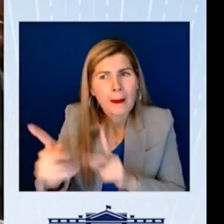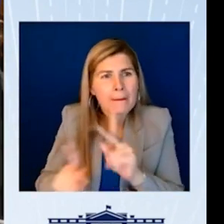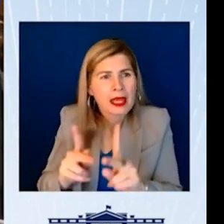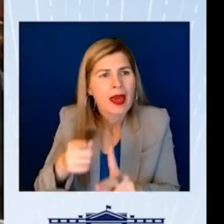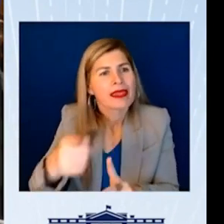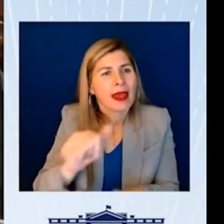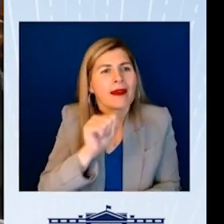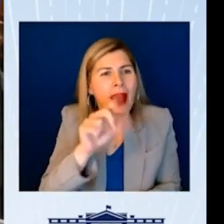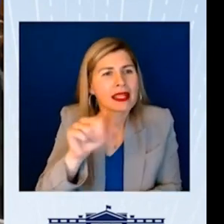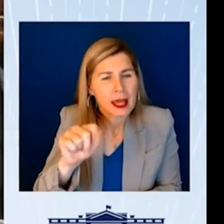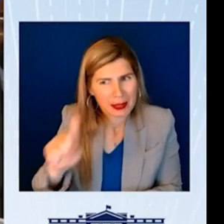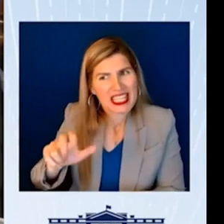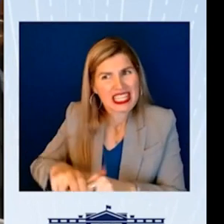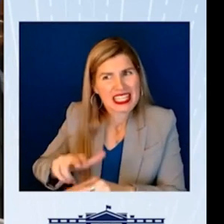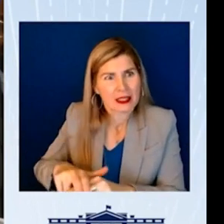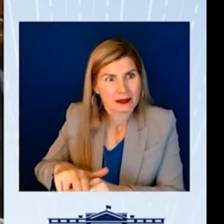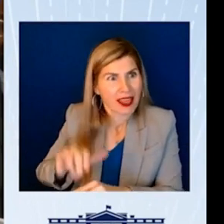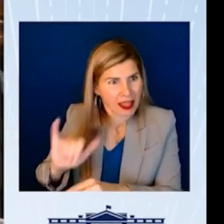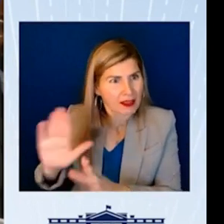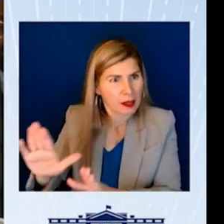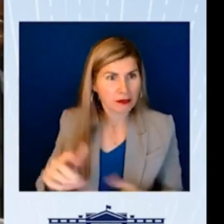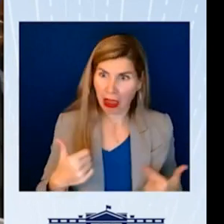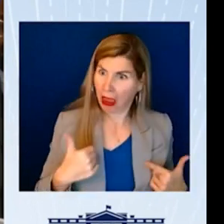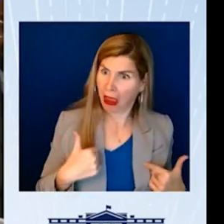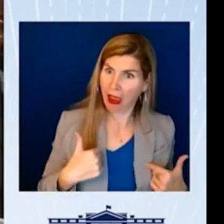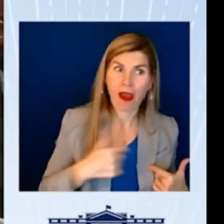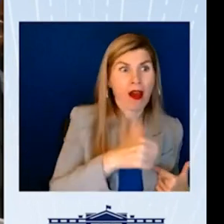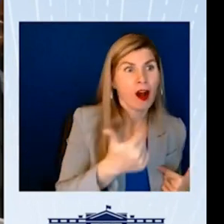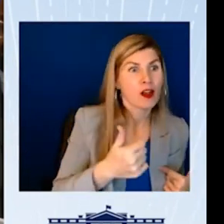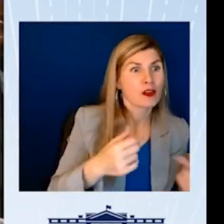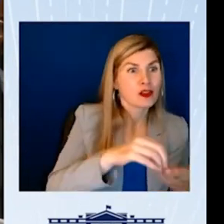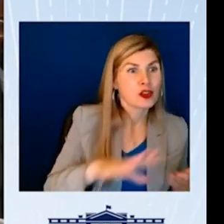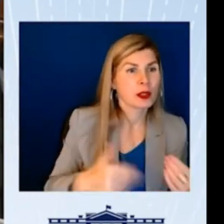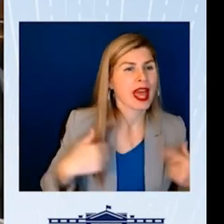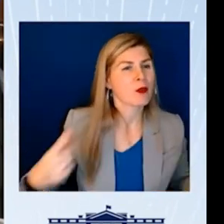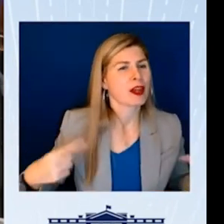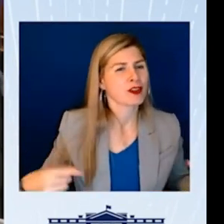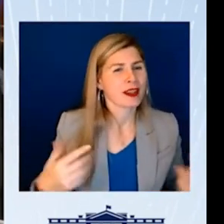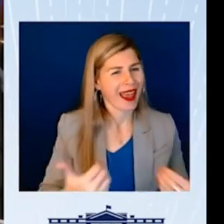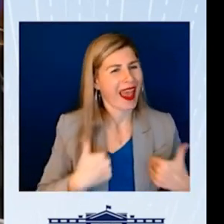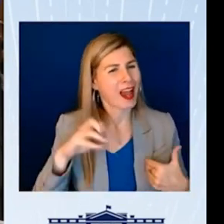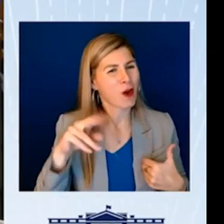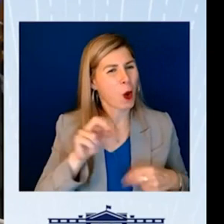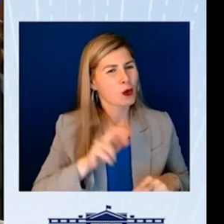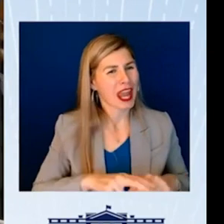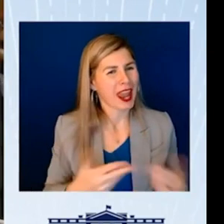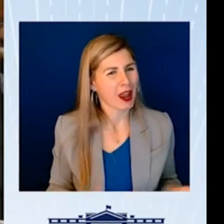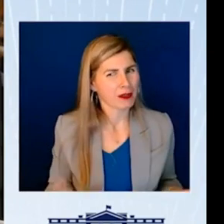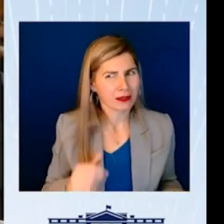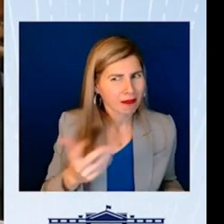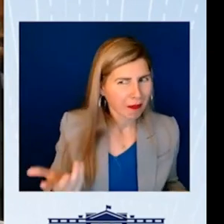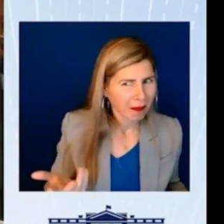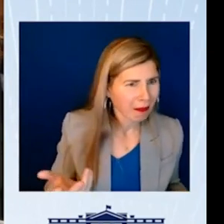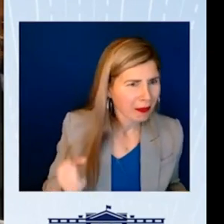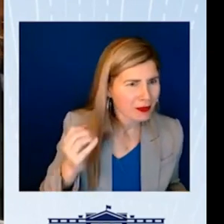-disabled students. Students with wheelchairs roll in with their own chairs. So the school was spending money